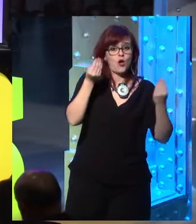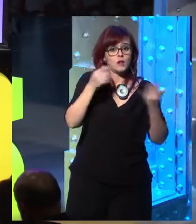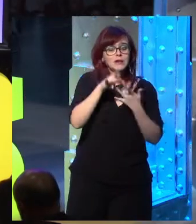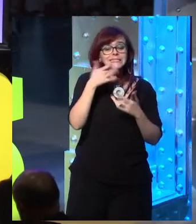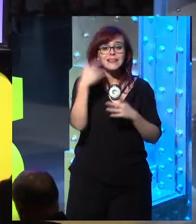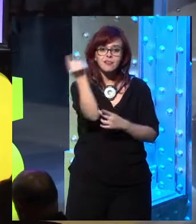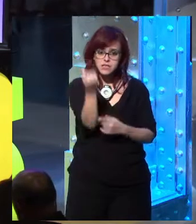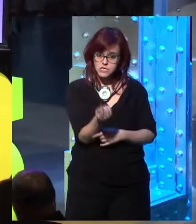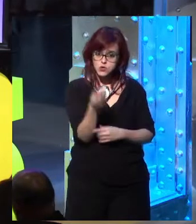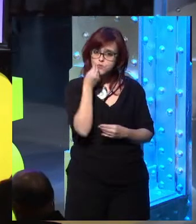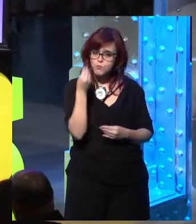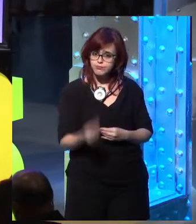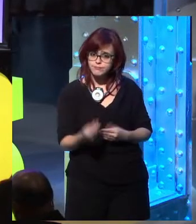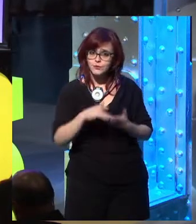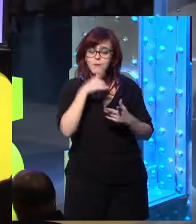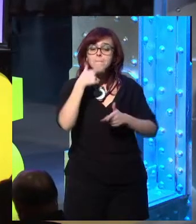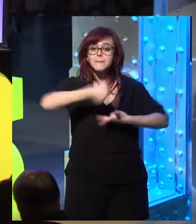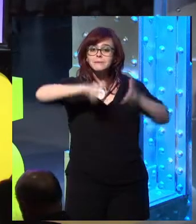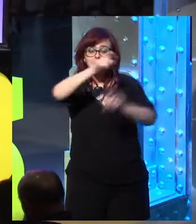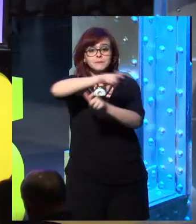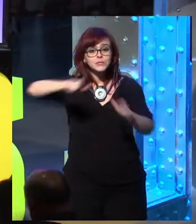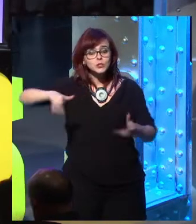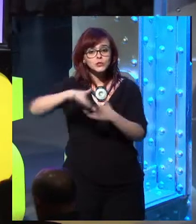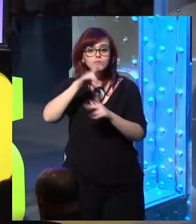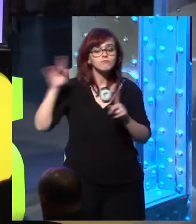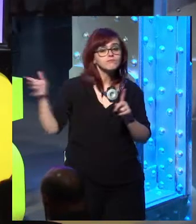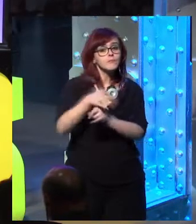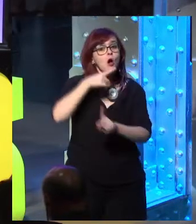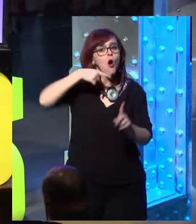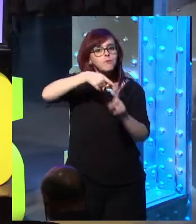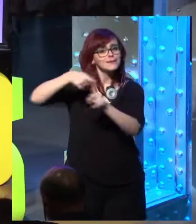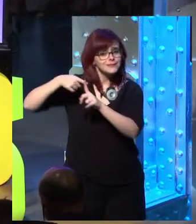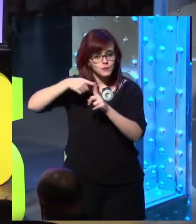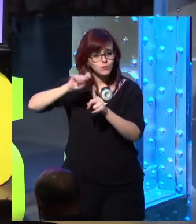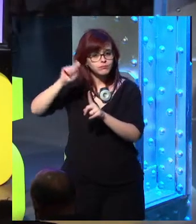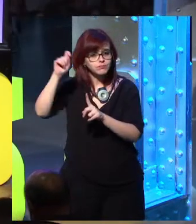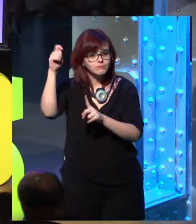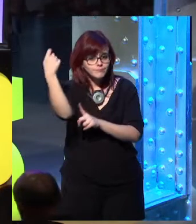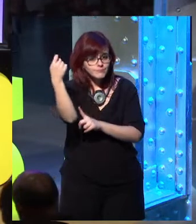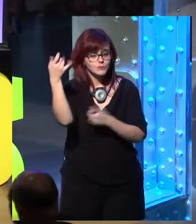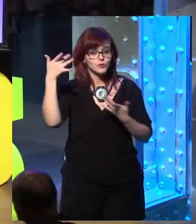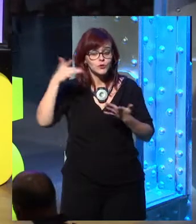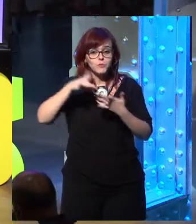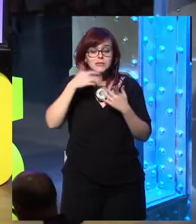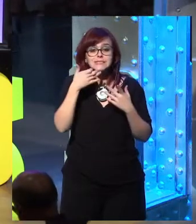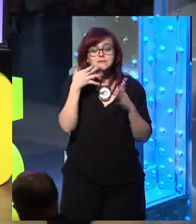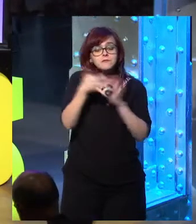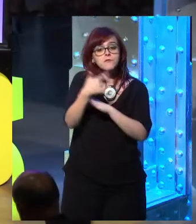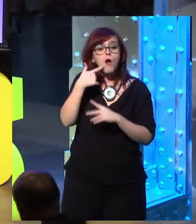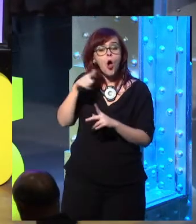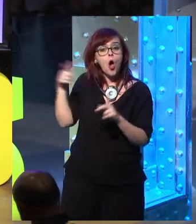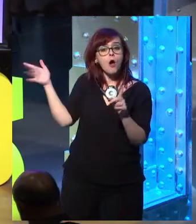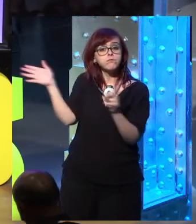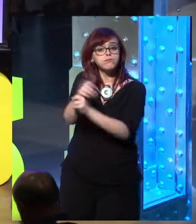away the moves until people get to their goal. Then calm technology does the exact same thing, but with the least amount of mental